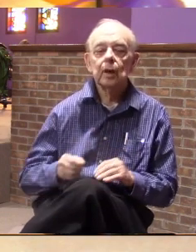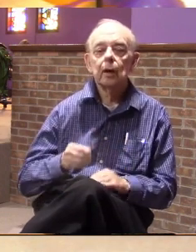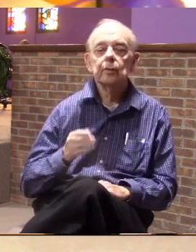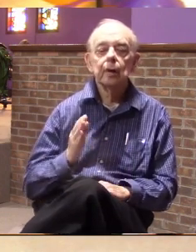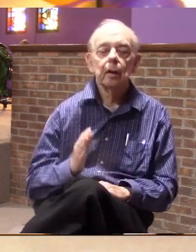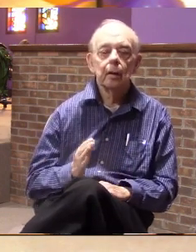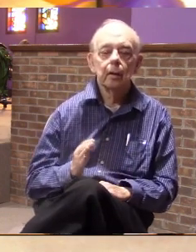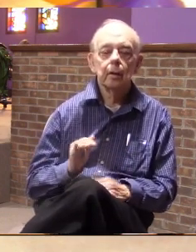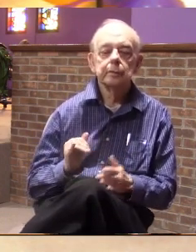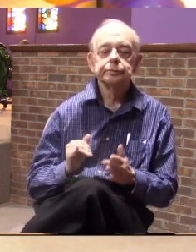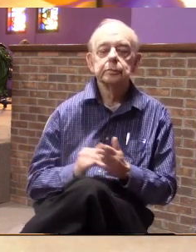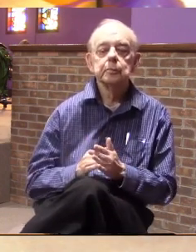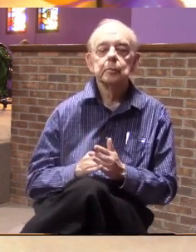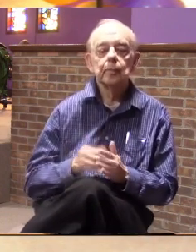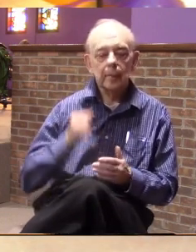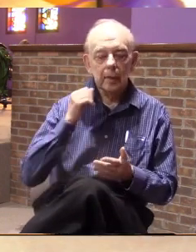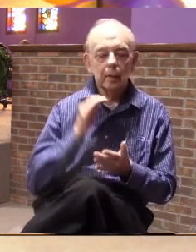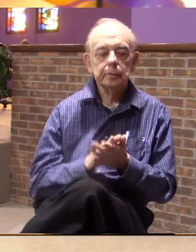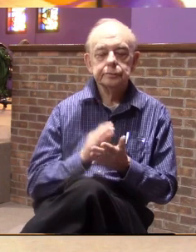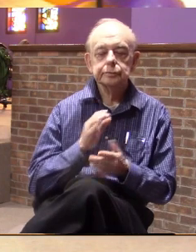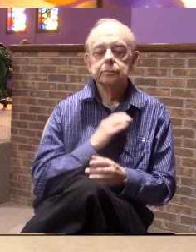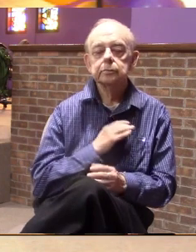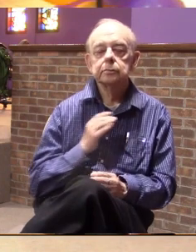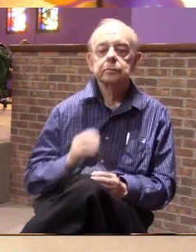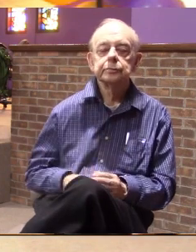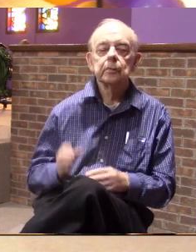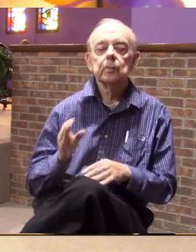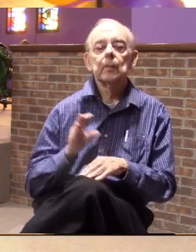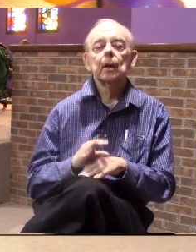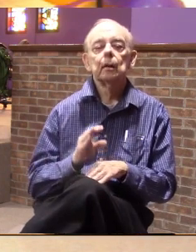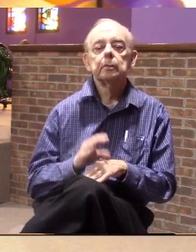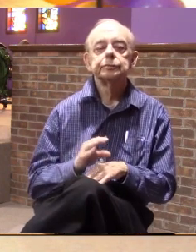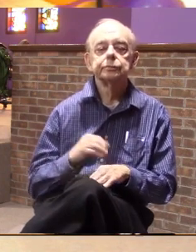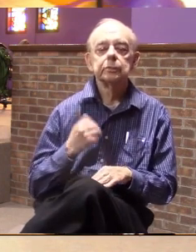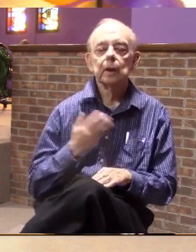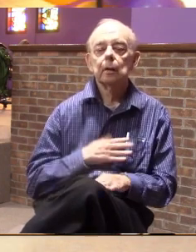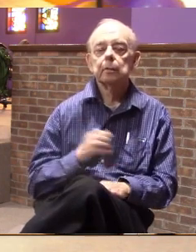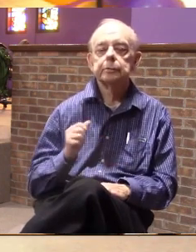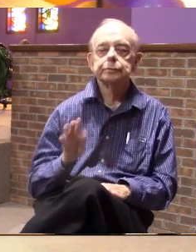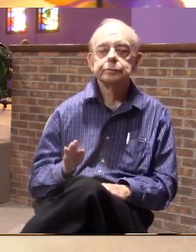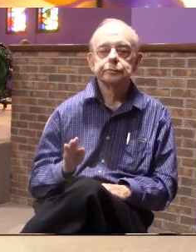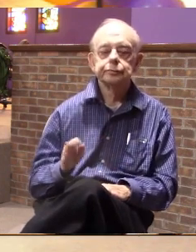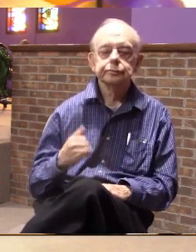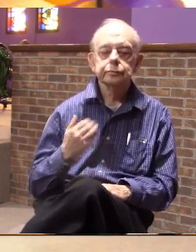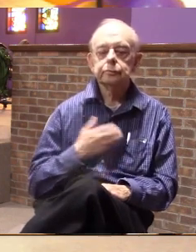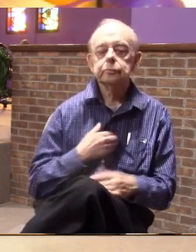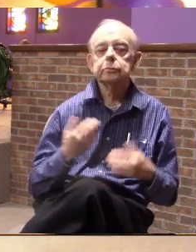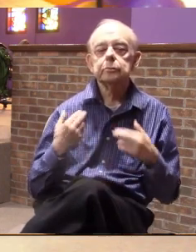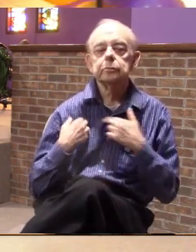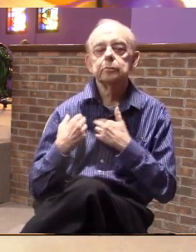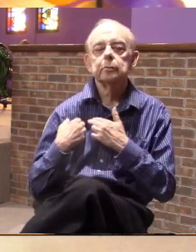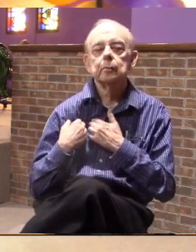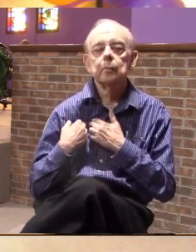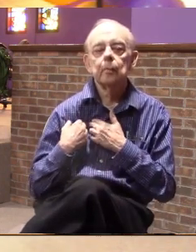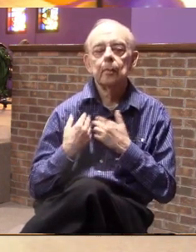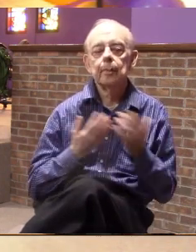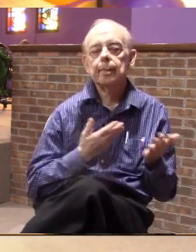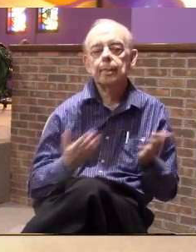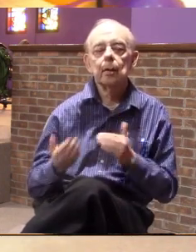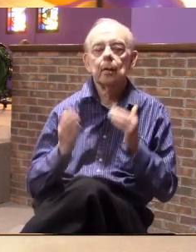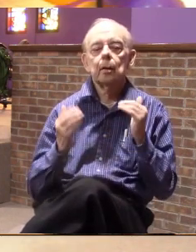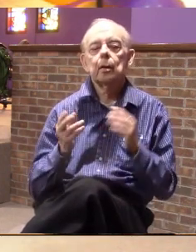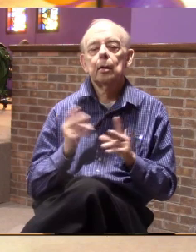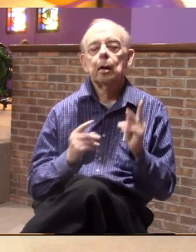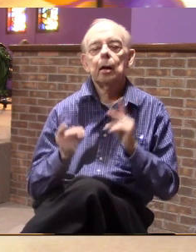God, the bride of Christ, the church. It is our job, our responsibility to bring hope